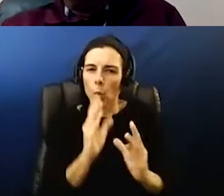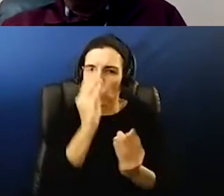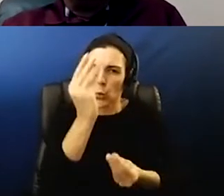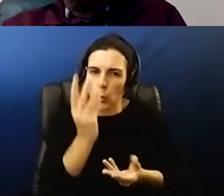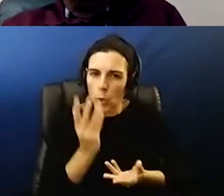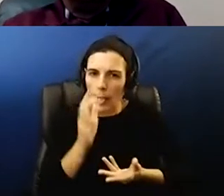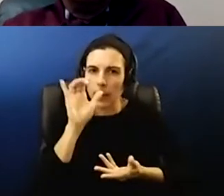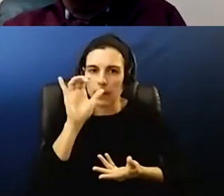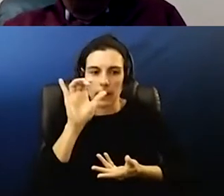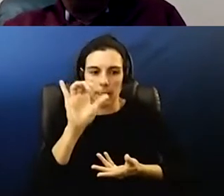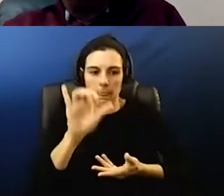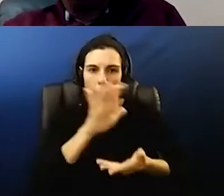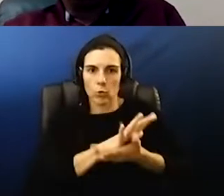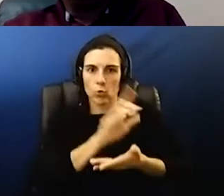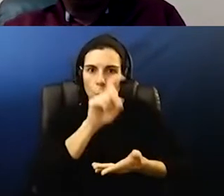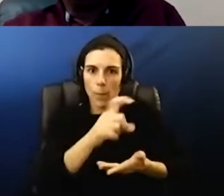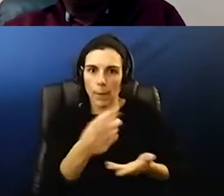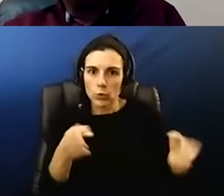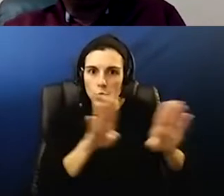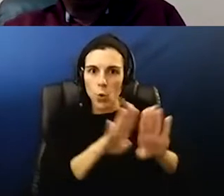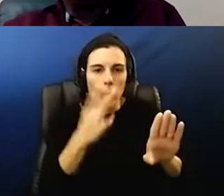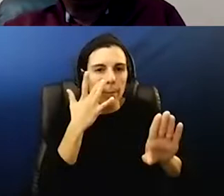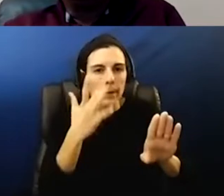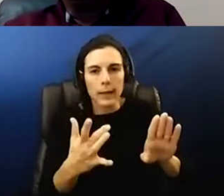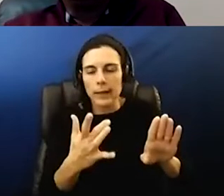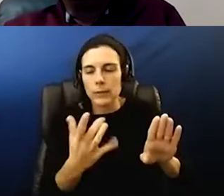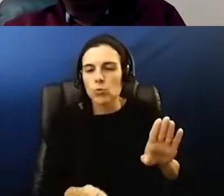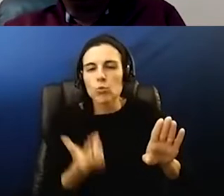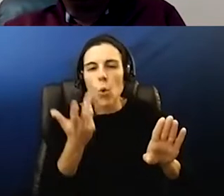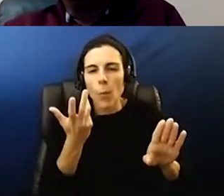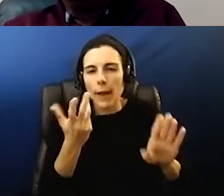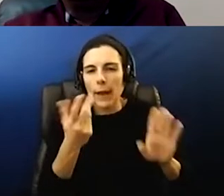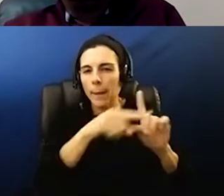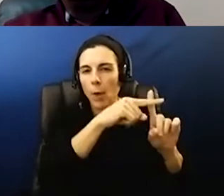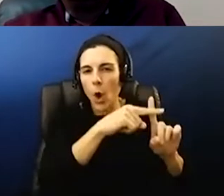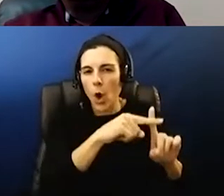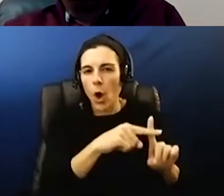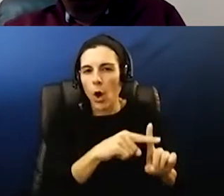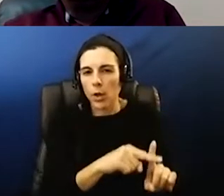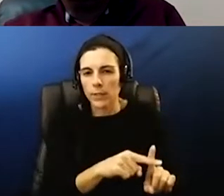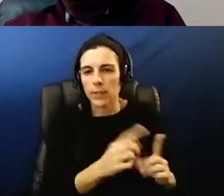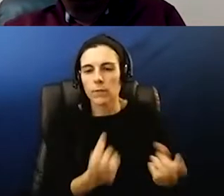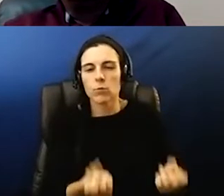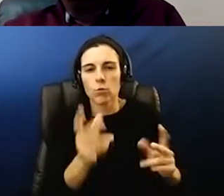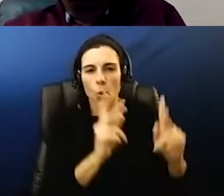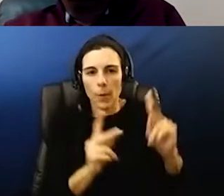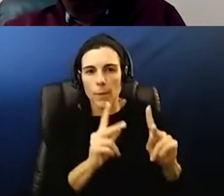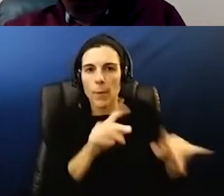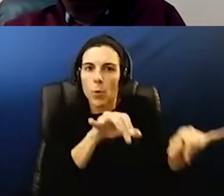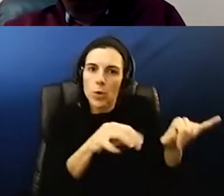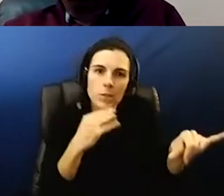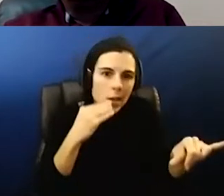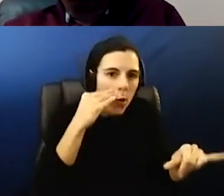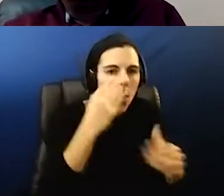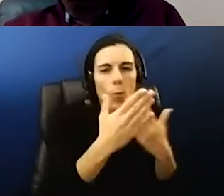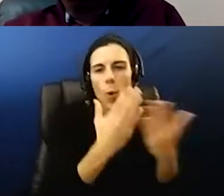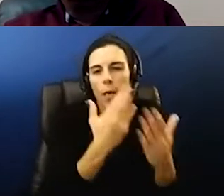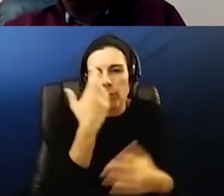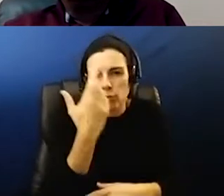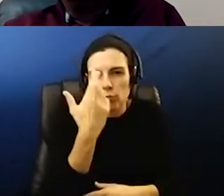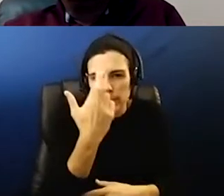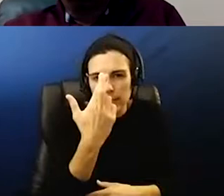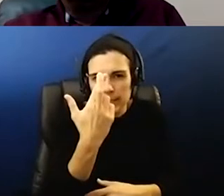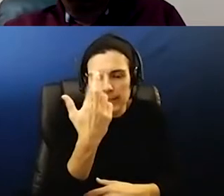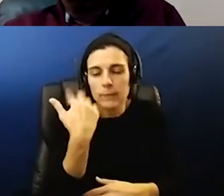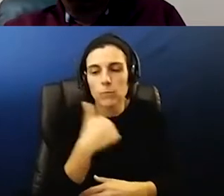needs to close because there's so many um positive cases so many people that are quarantined or quarantined uh that we